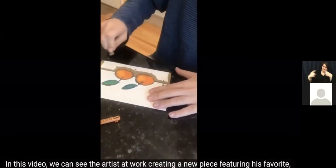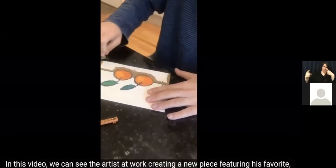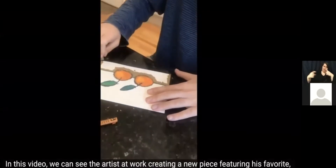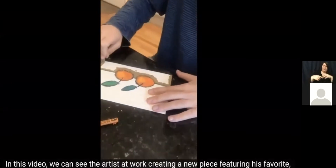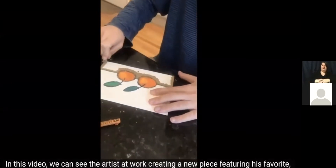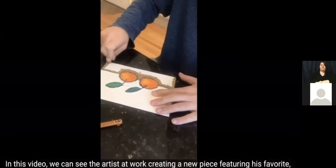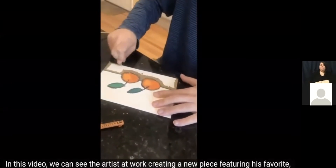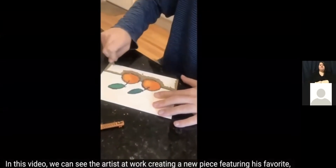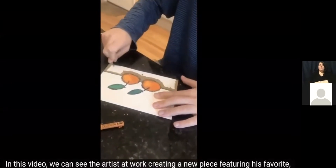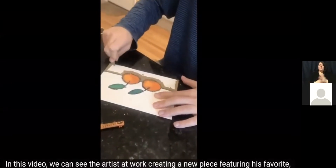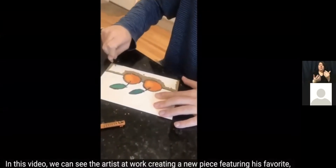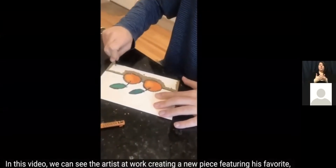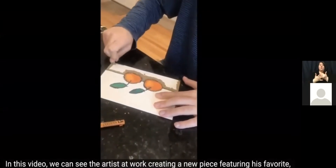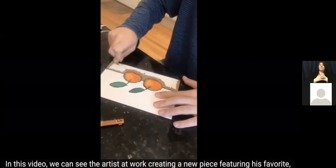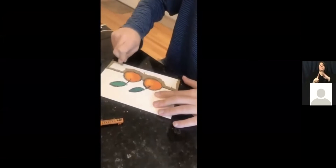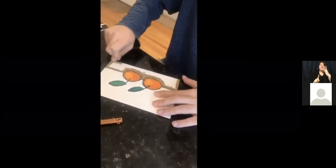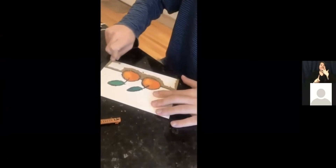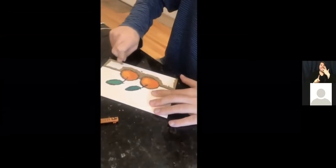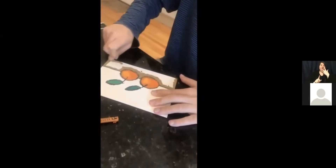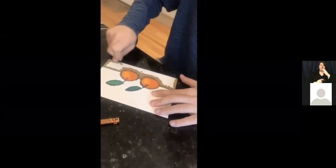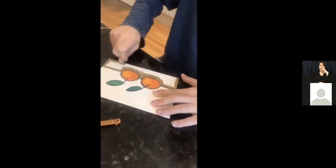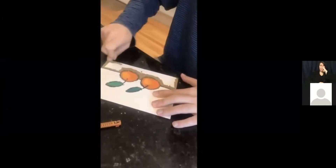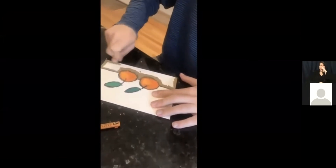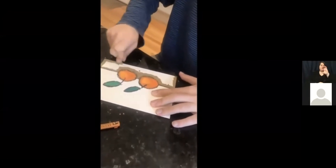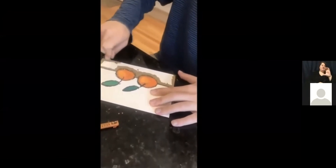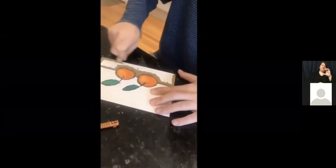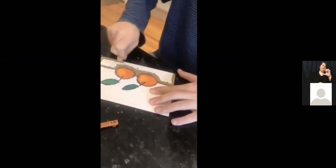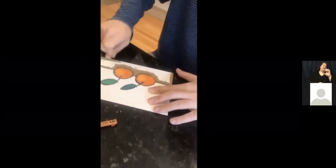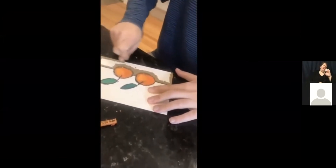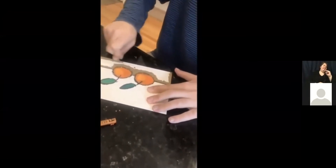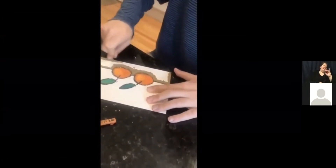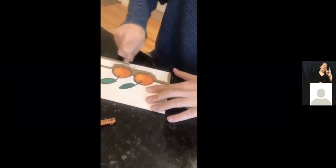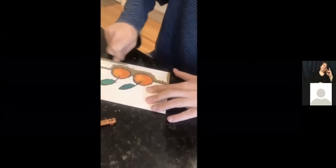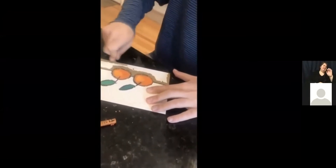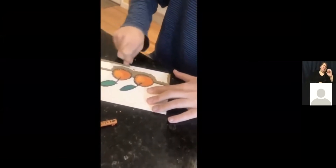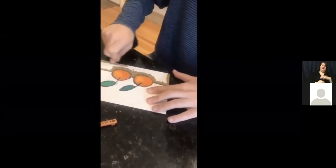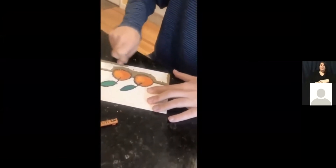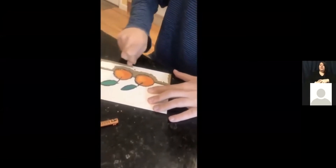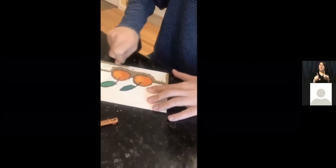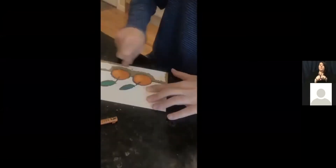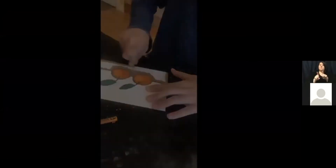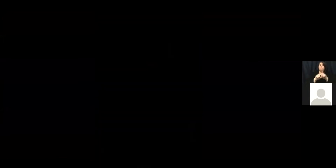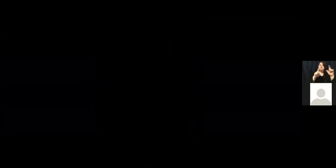new piece featuring his favorite, clementines, as well as a photo of the finished work. Enjoy!